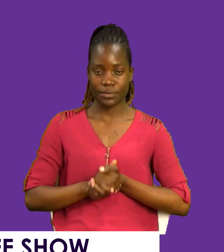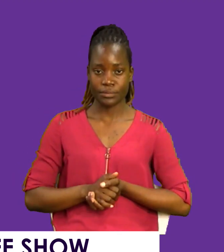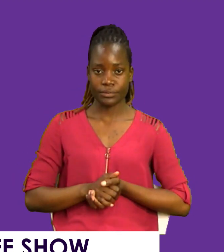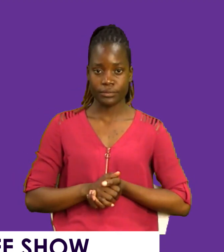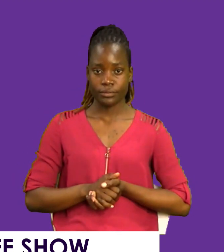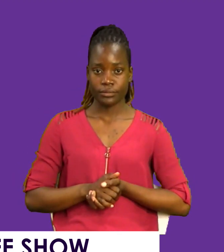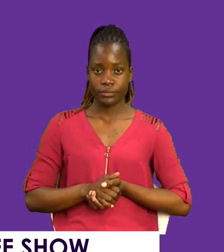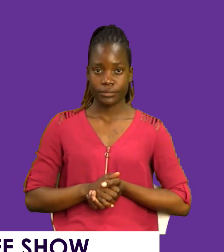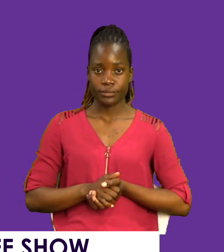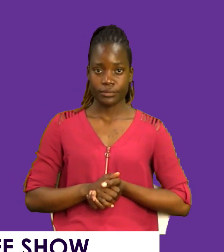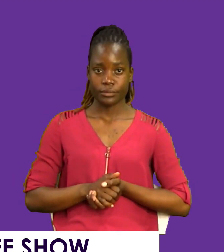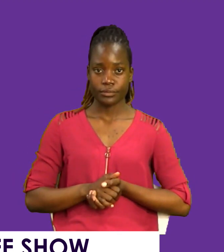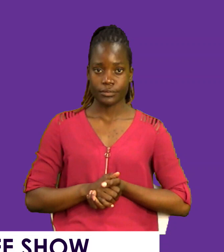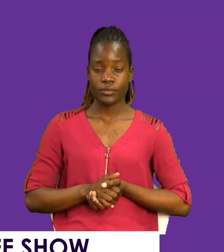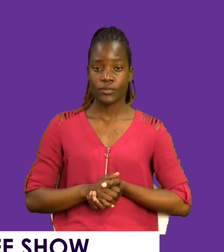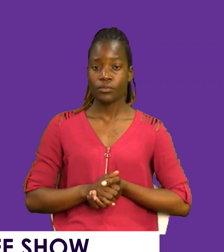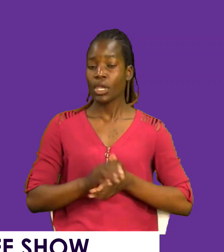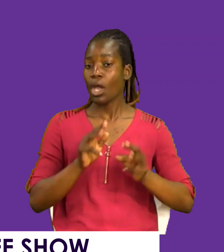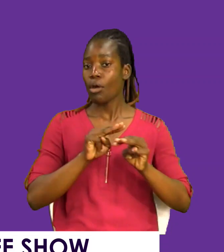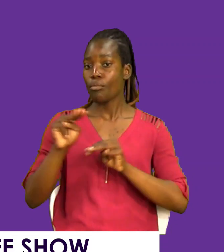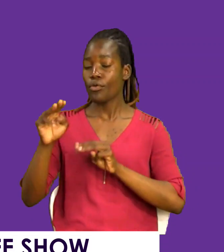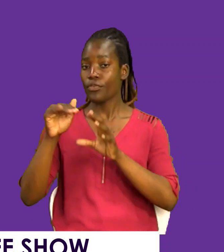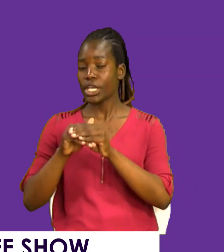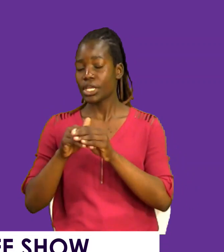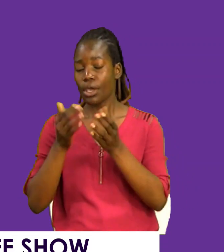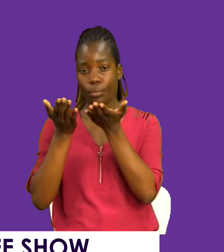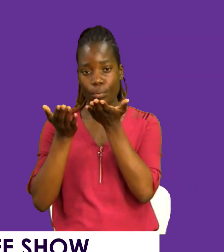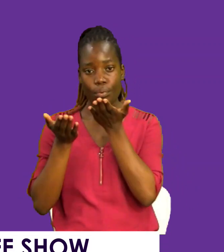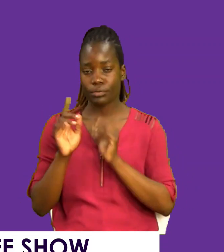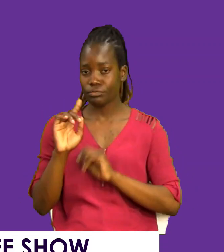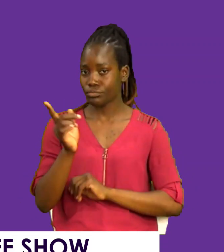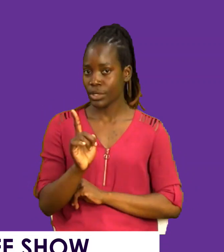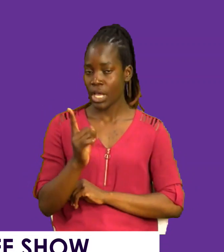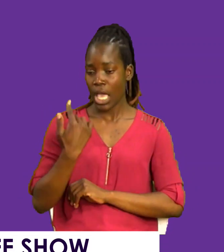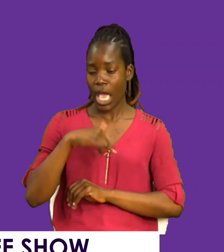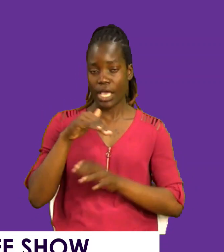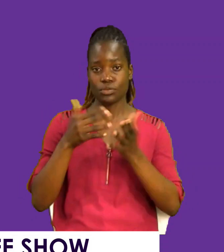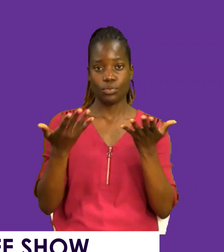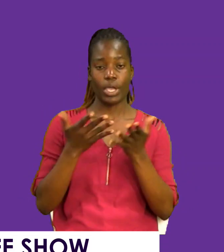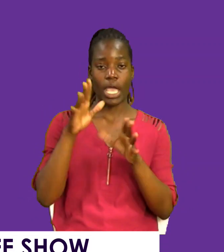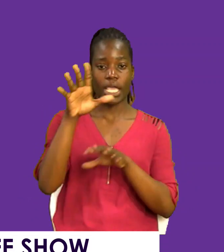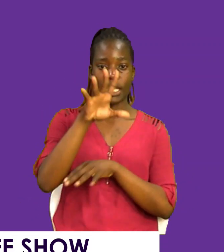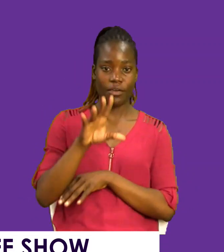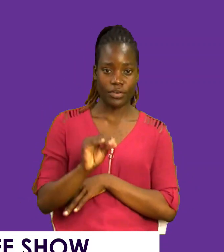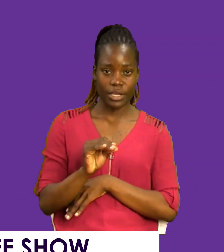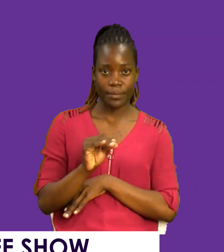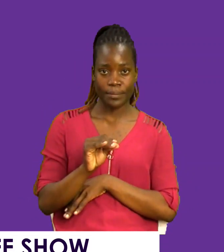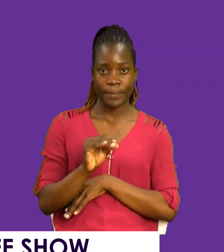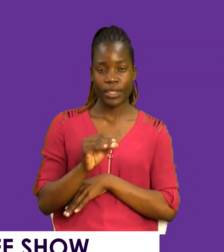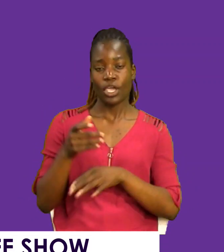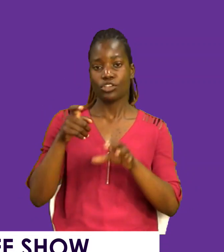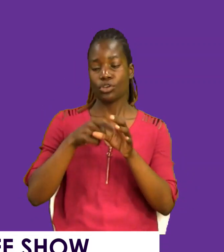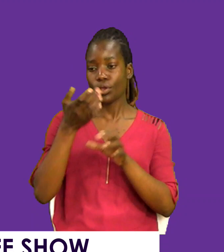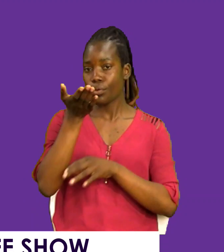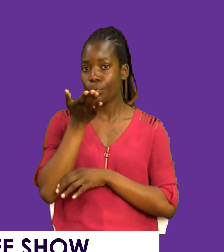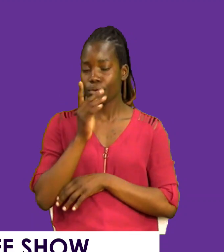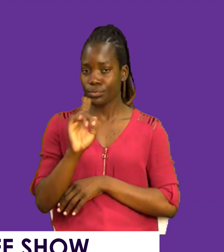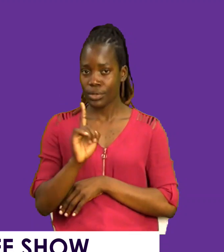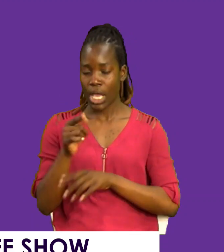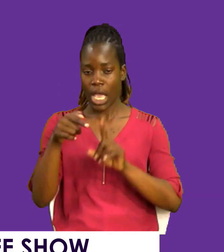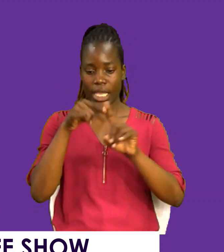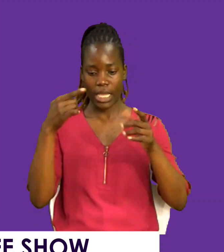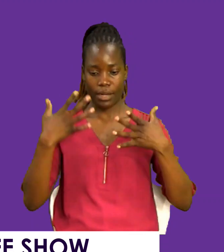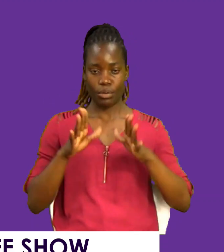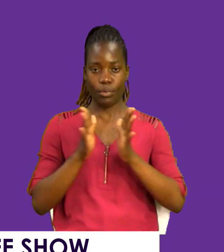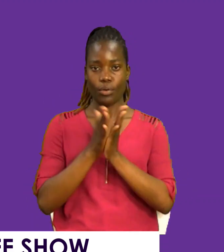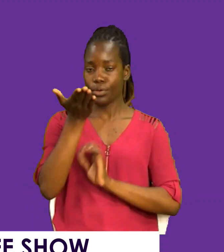in your spiritual life. Do not move in witchcraft. Come on, we are in Africa. Don't go into witchcraft. Don't kill people with